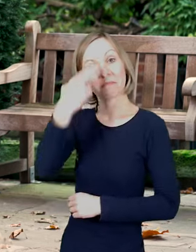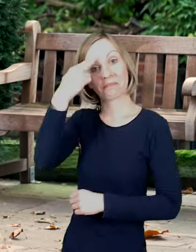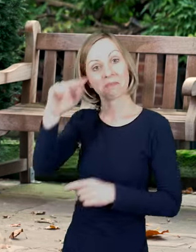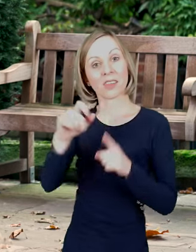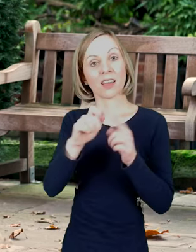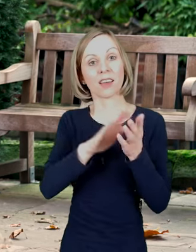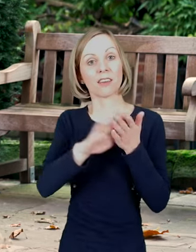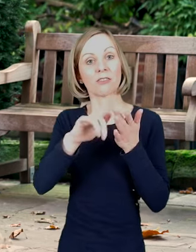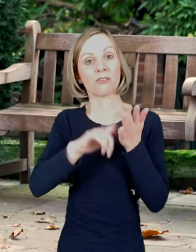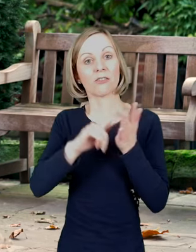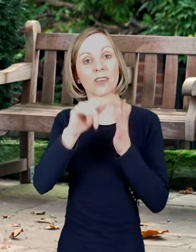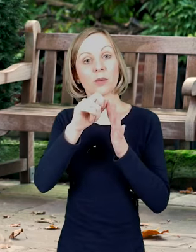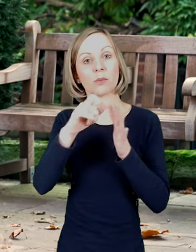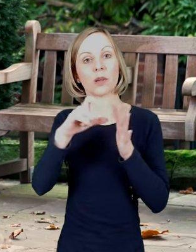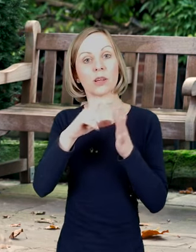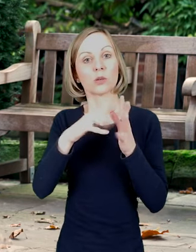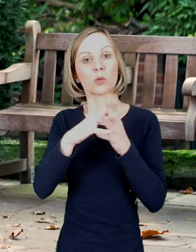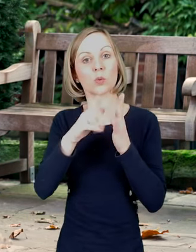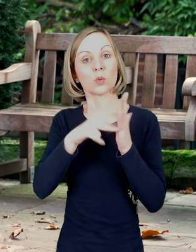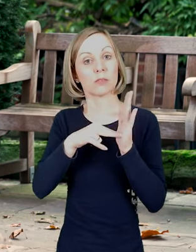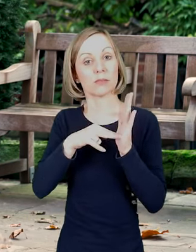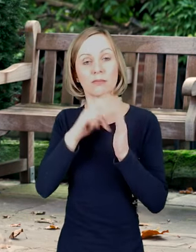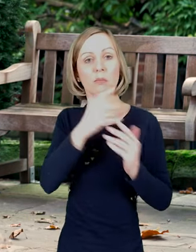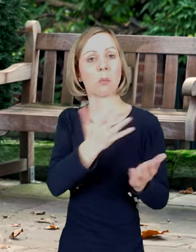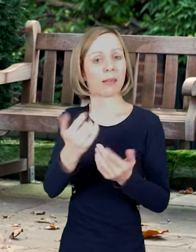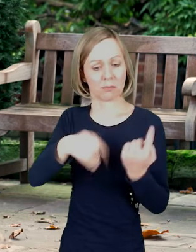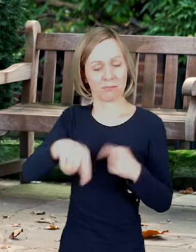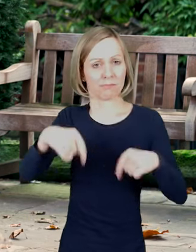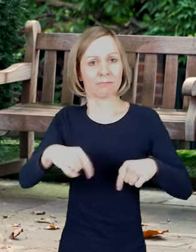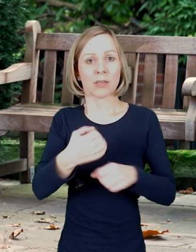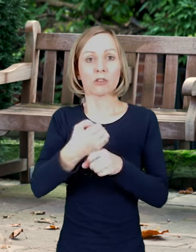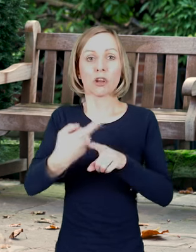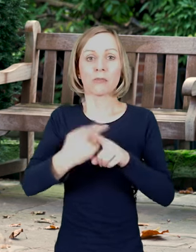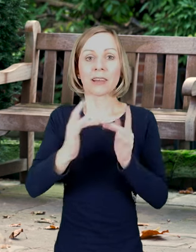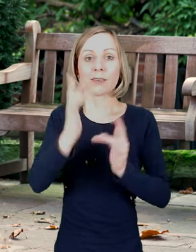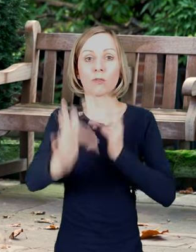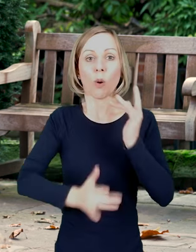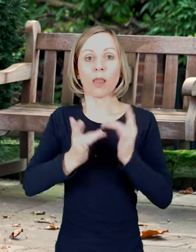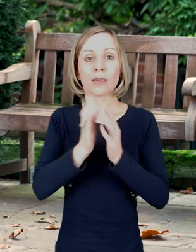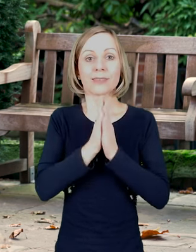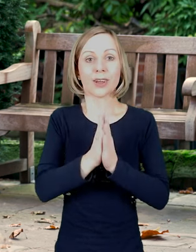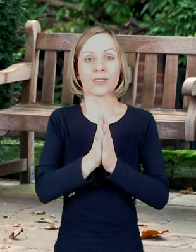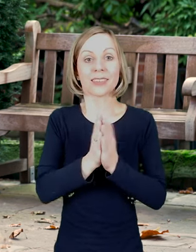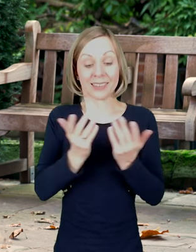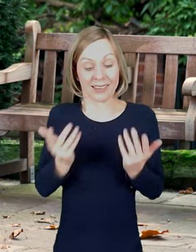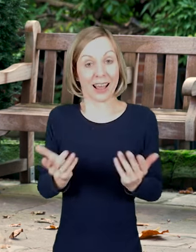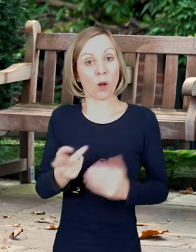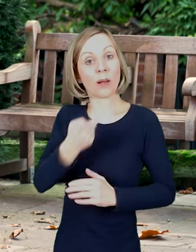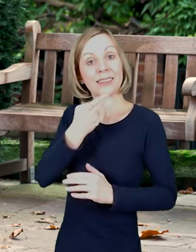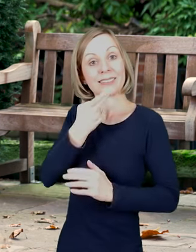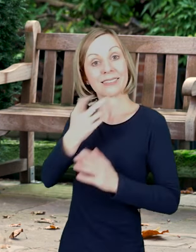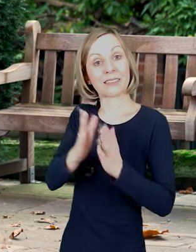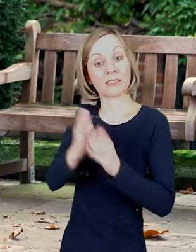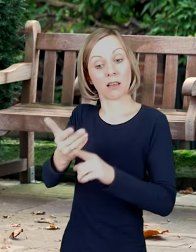Good morning, I'm Philip Dawson and a warm welcome to this week's national online service from the Church of England for the second Sunday before Advent.